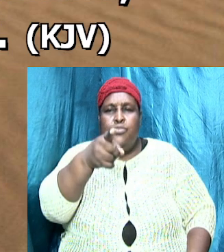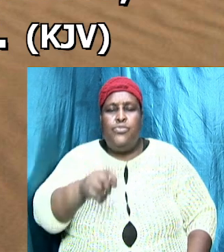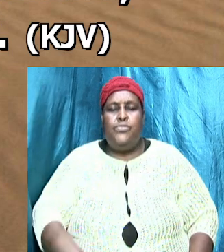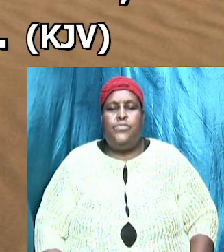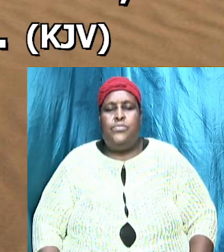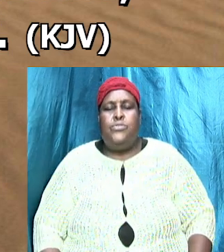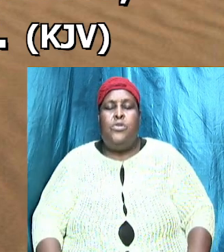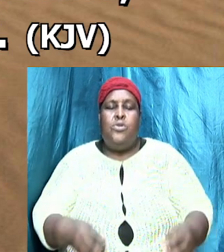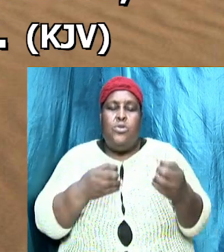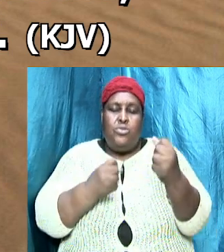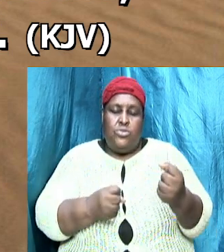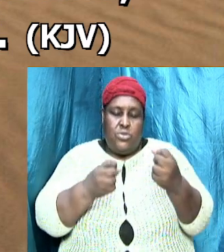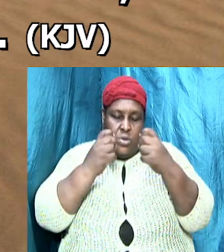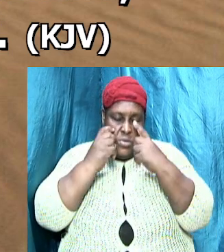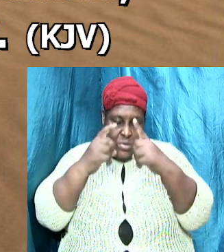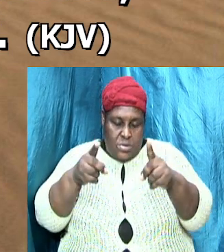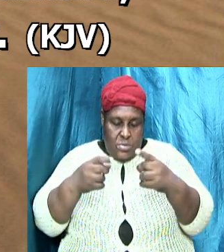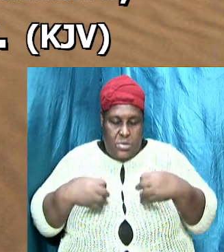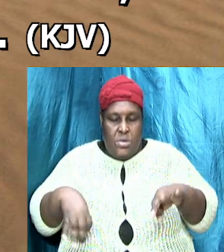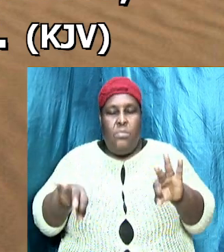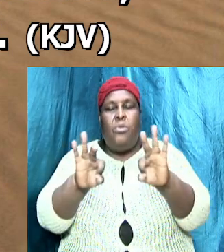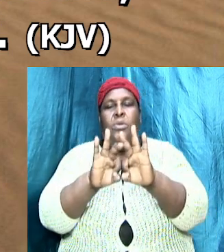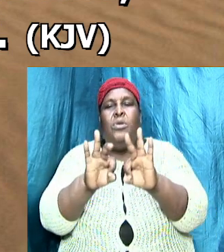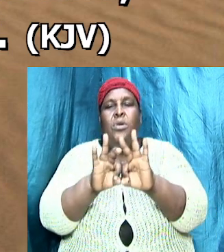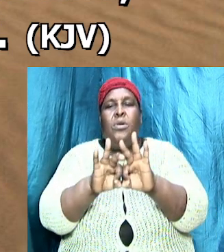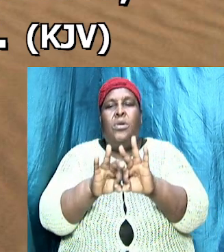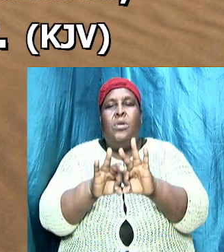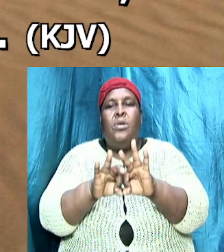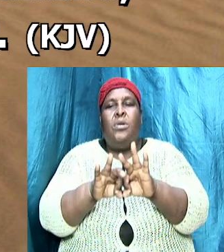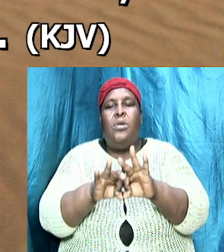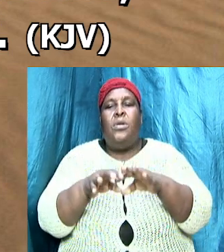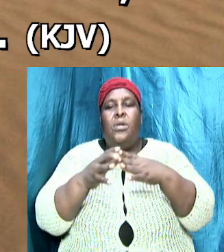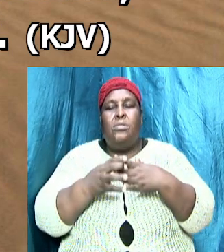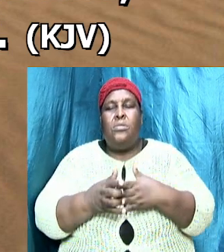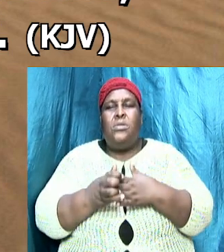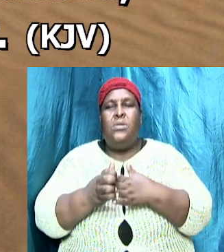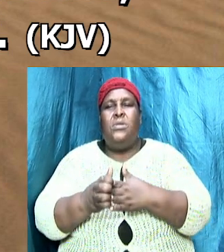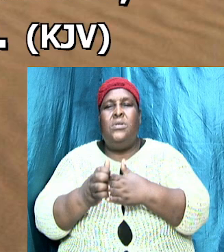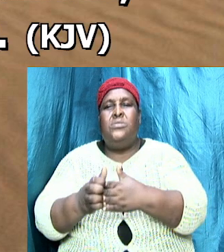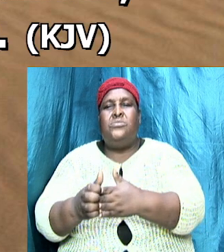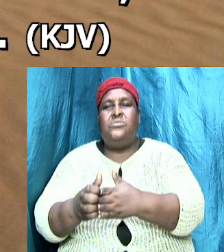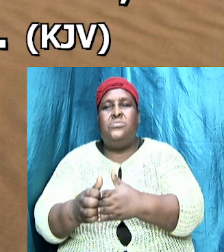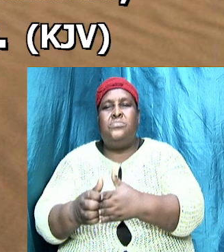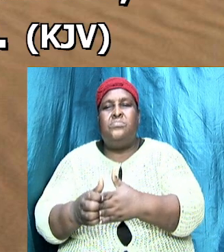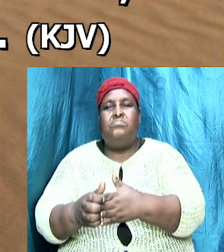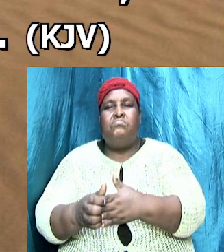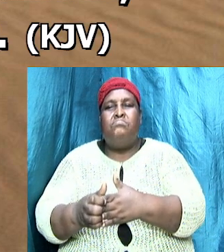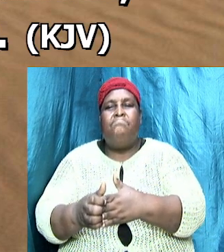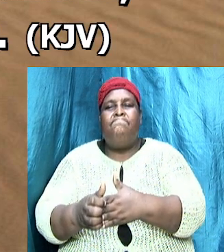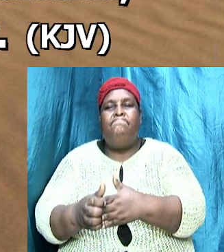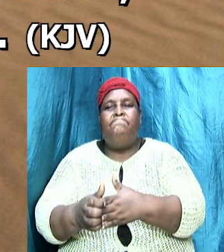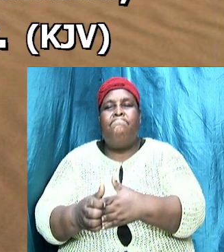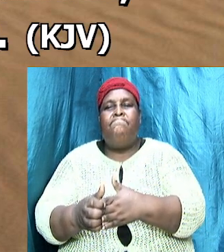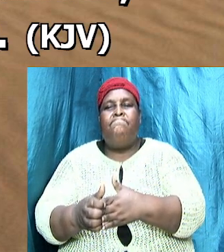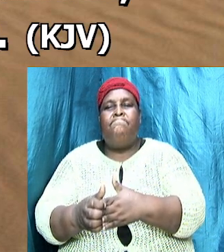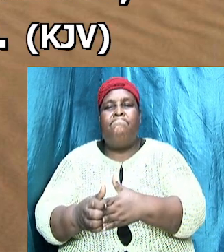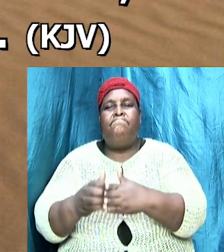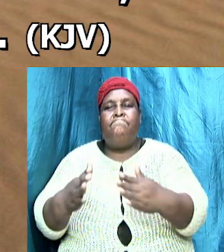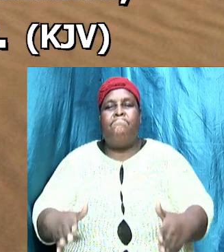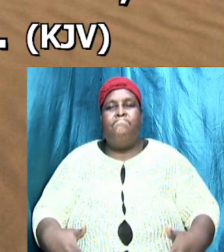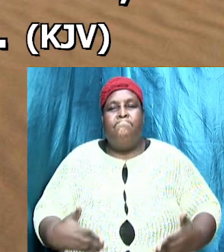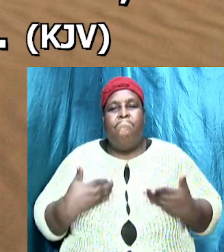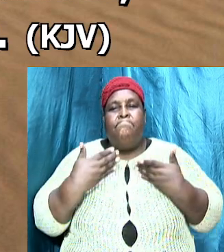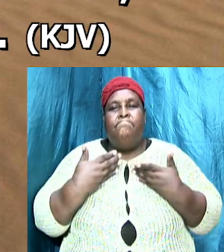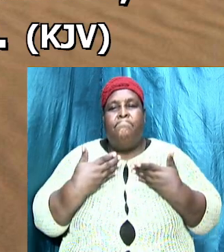sound doctrine is important because it leads to life